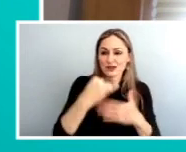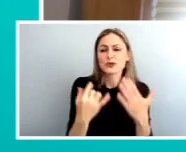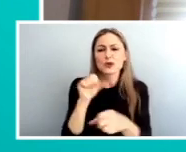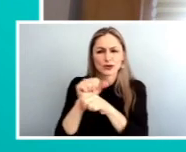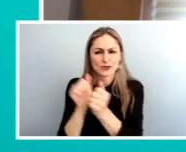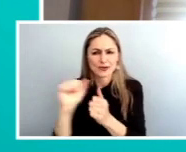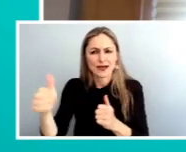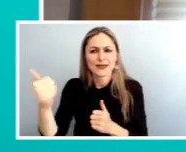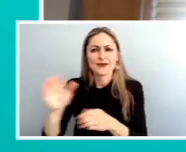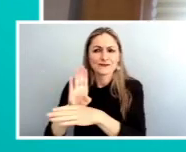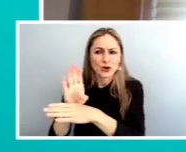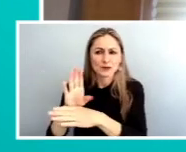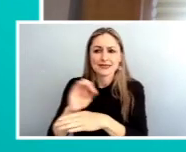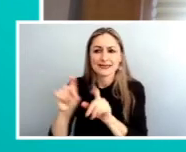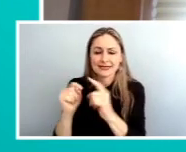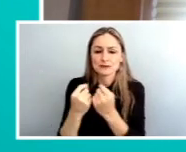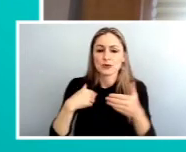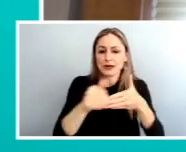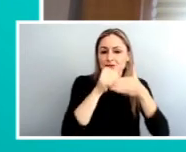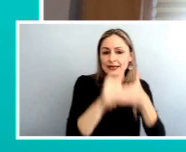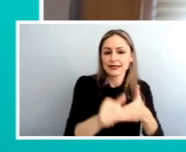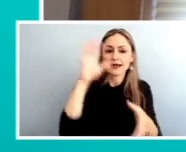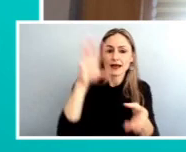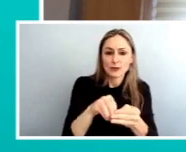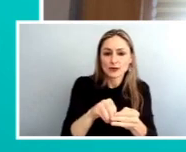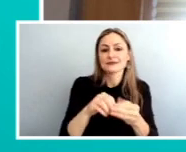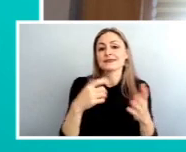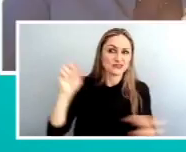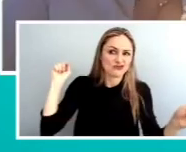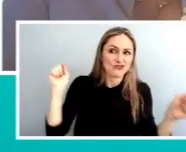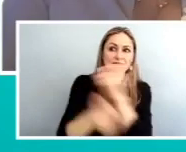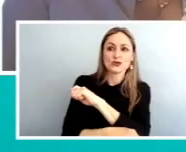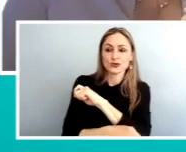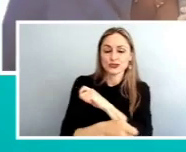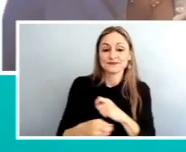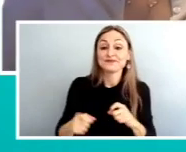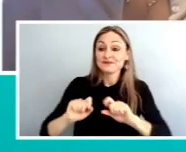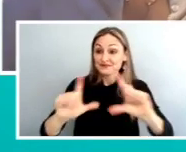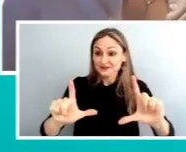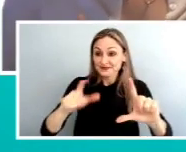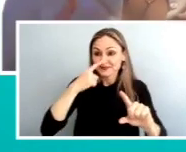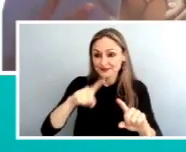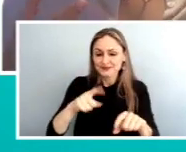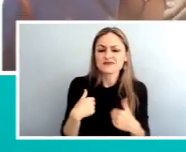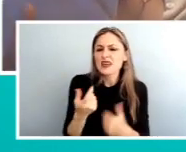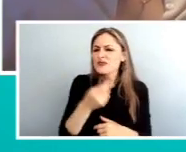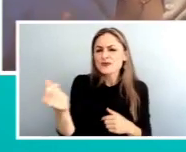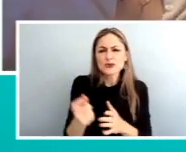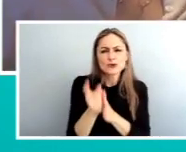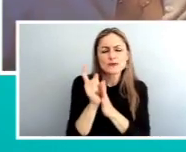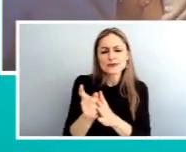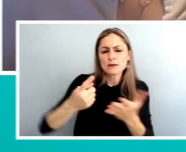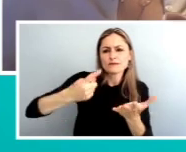but we'll be leading the Comprehensive Bus Network redesign, which we're calling the Bus Revolution. So I'm going to spend a couple minutes talking about the